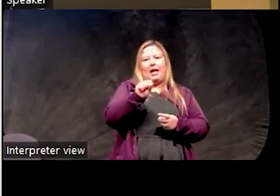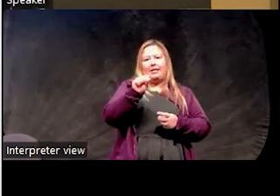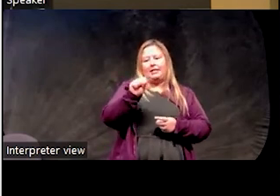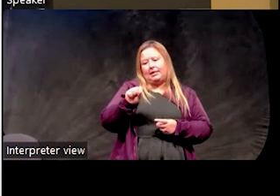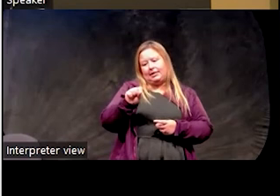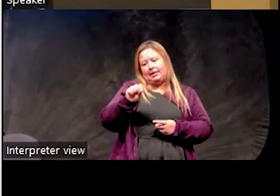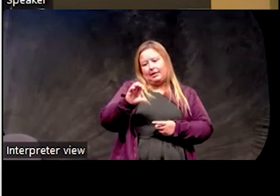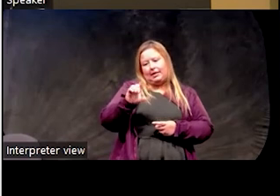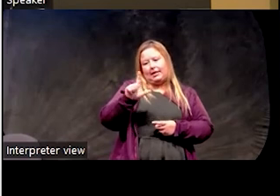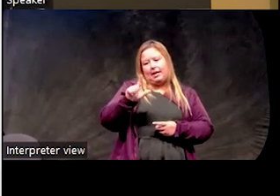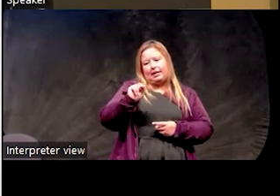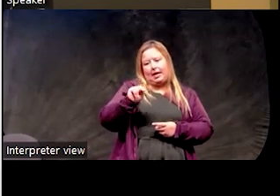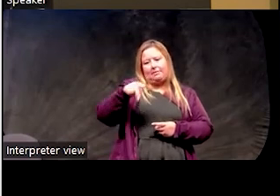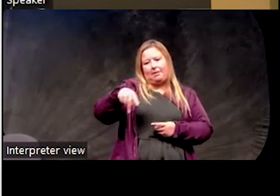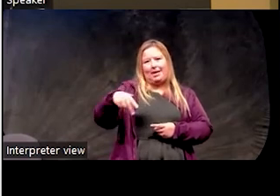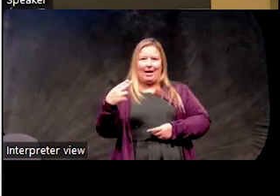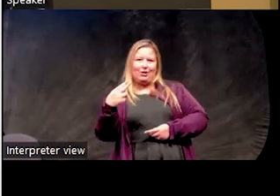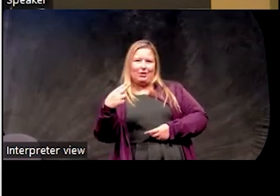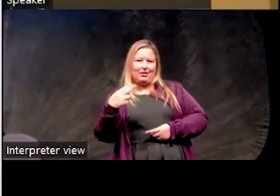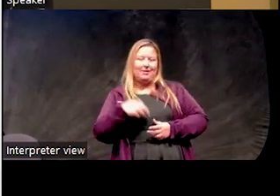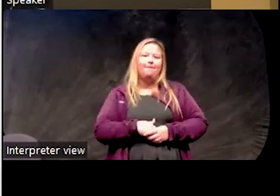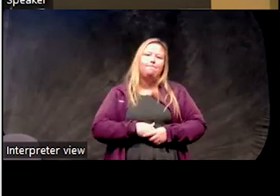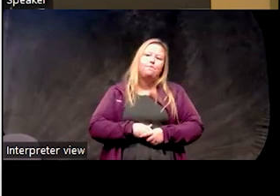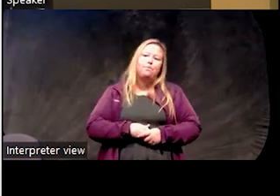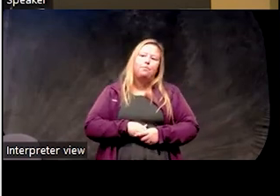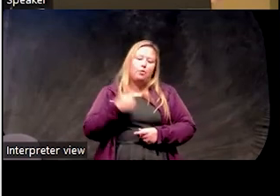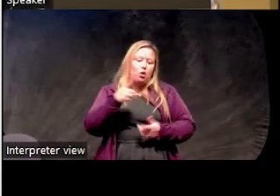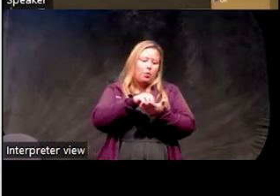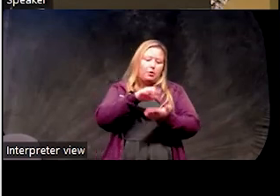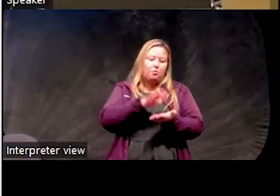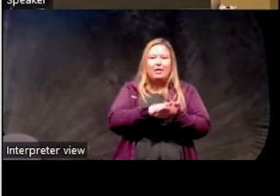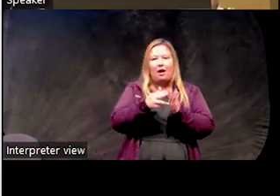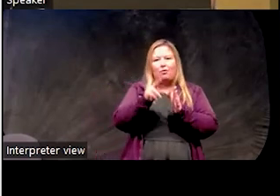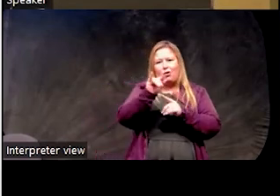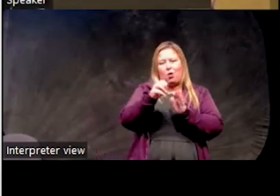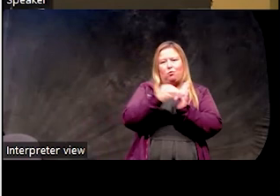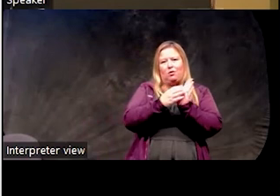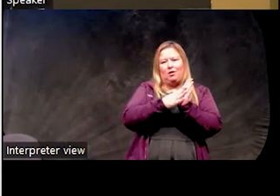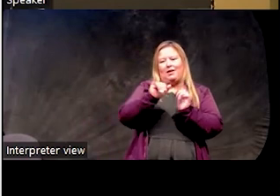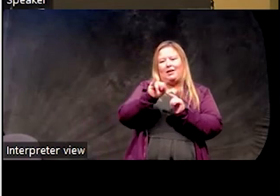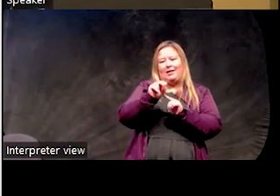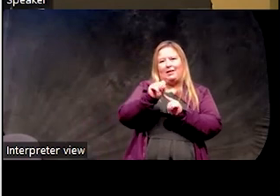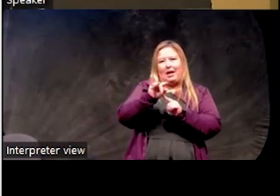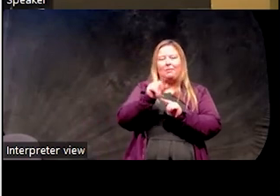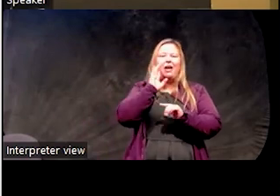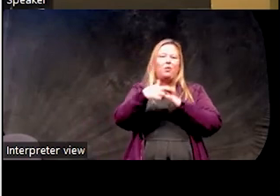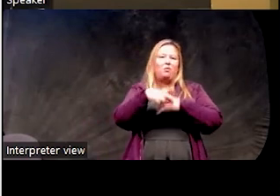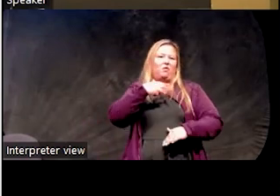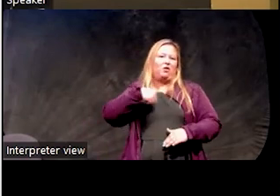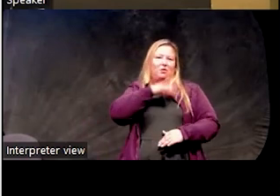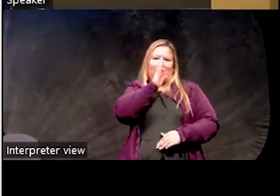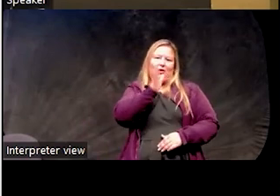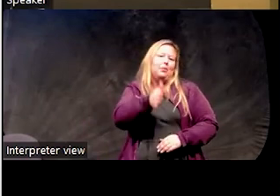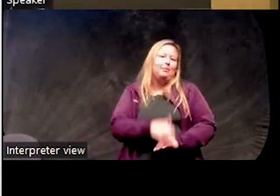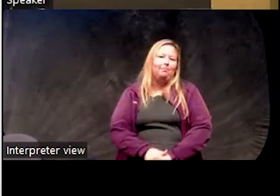SCL and BH sleep. You can always just put a note that says insomnia in it, and it usually gets around to us that way as